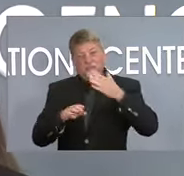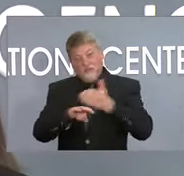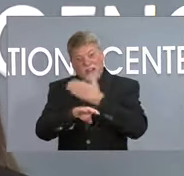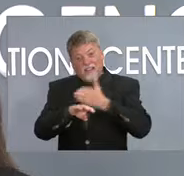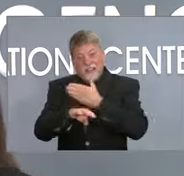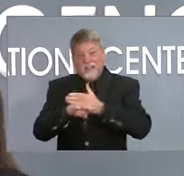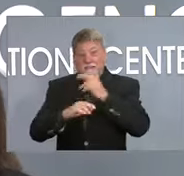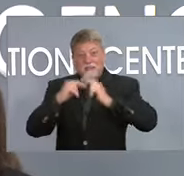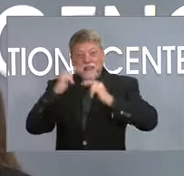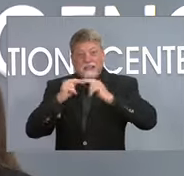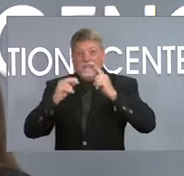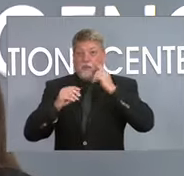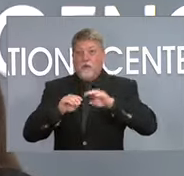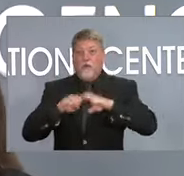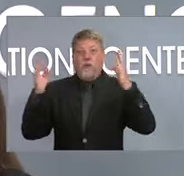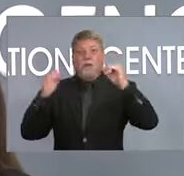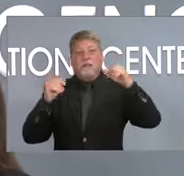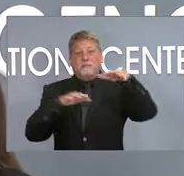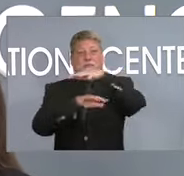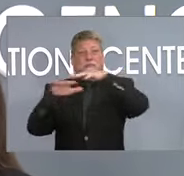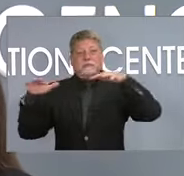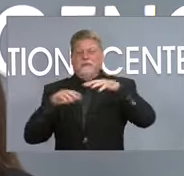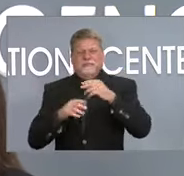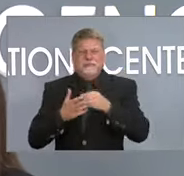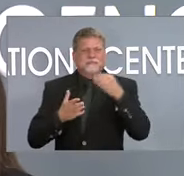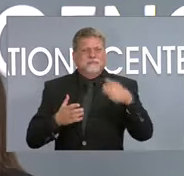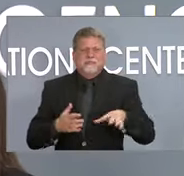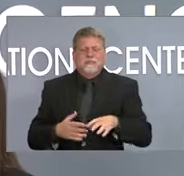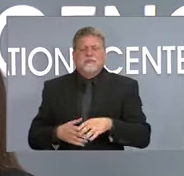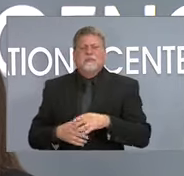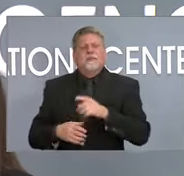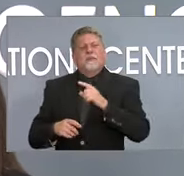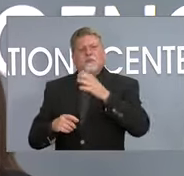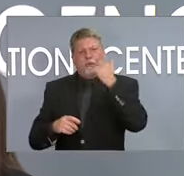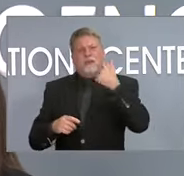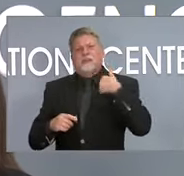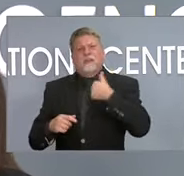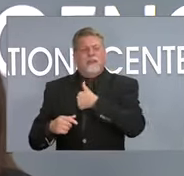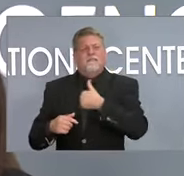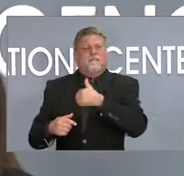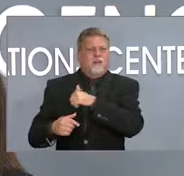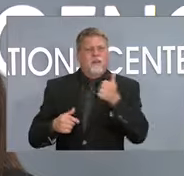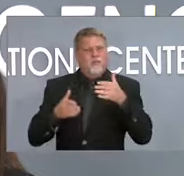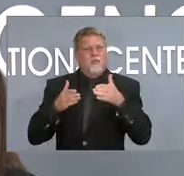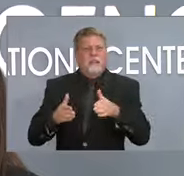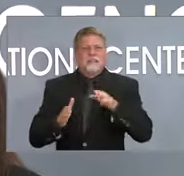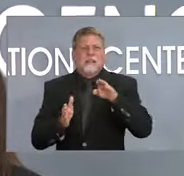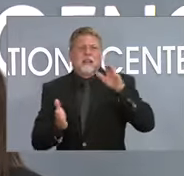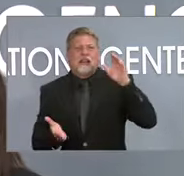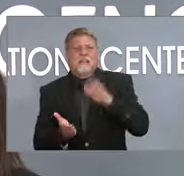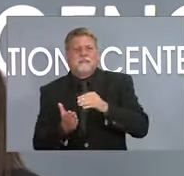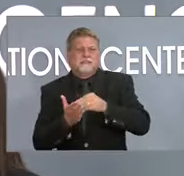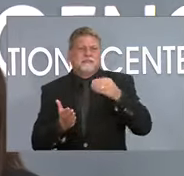inexpensive. Masks. So, you we want to use those very effective, inexpensive strategies. We want to go for